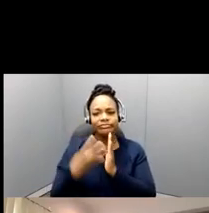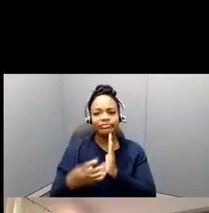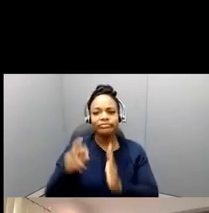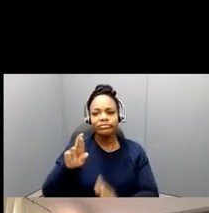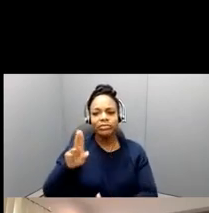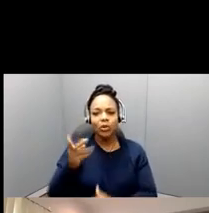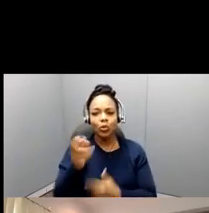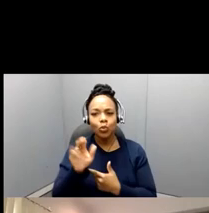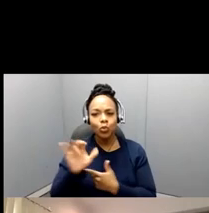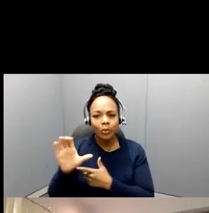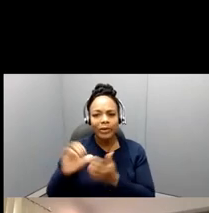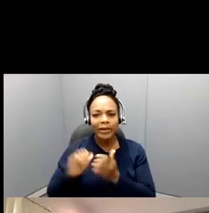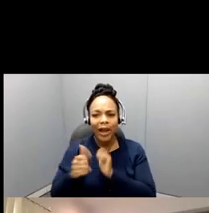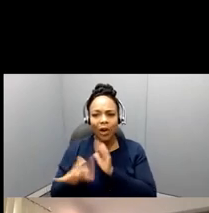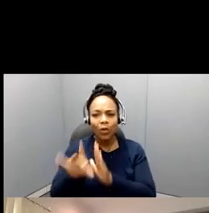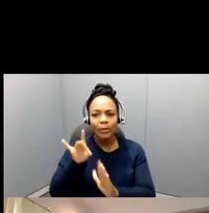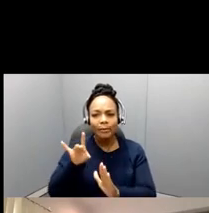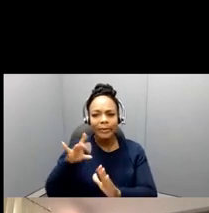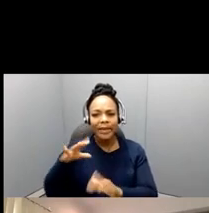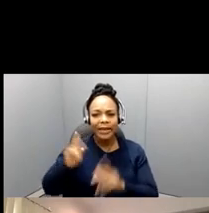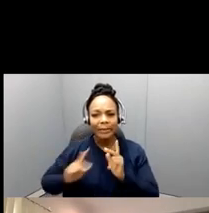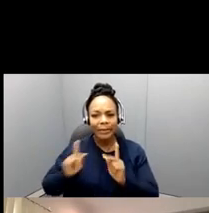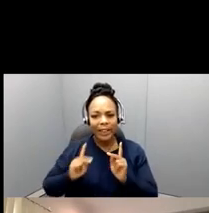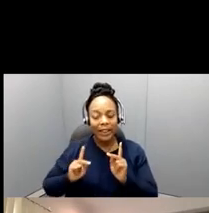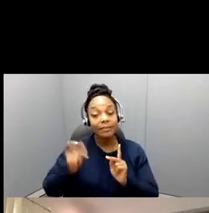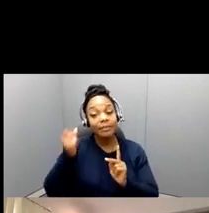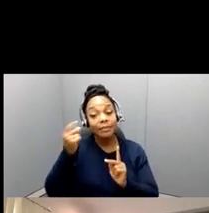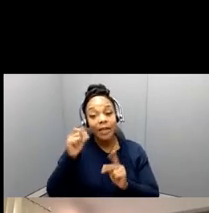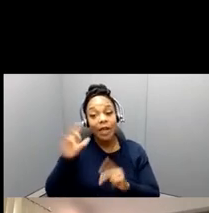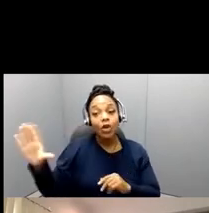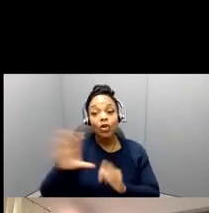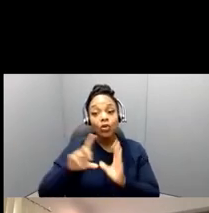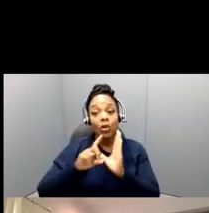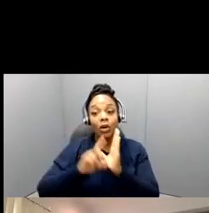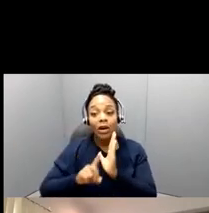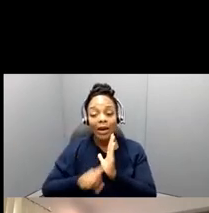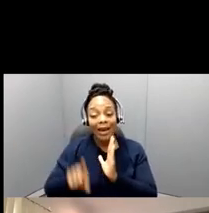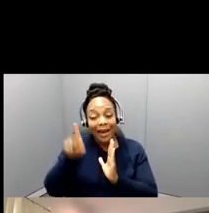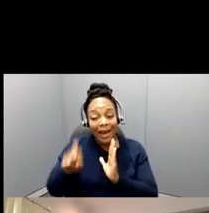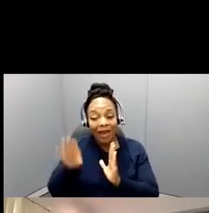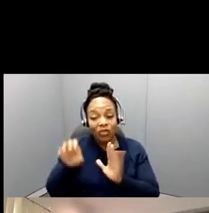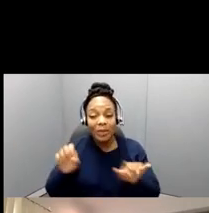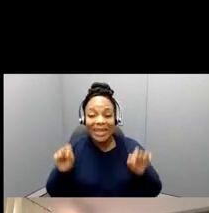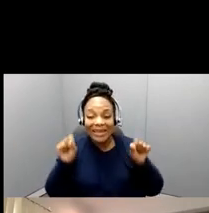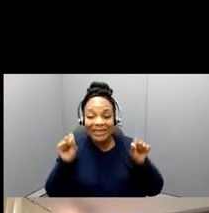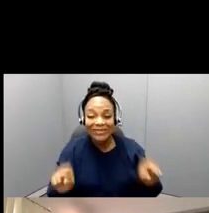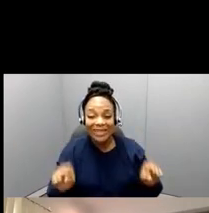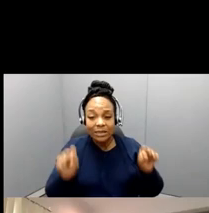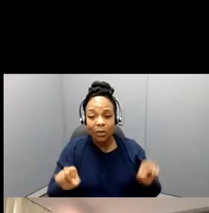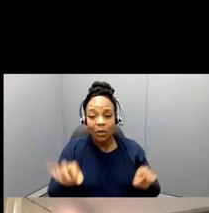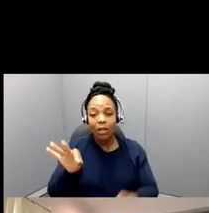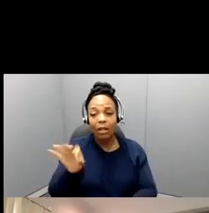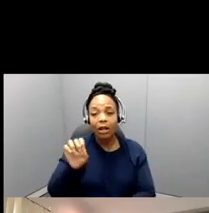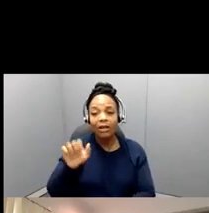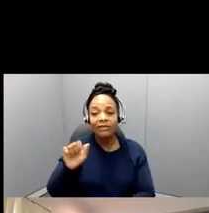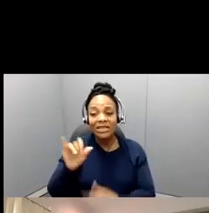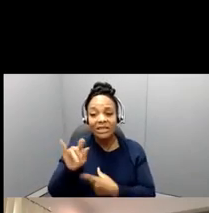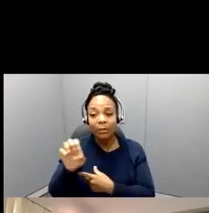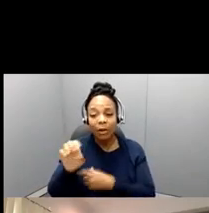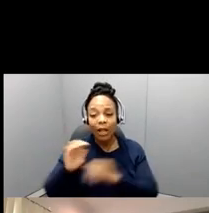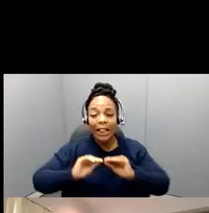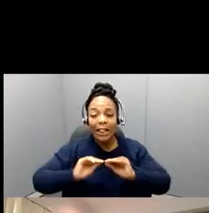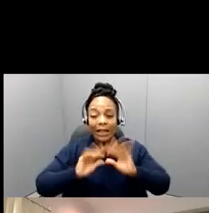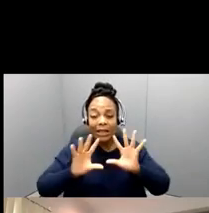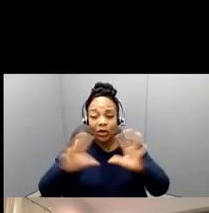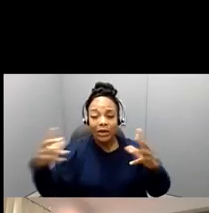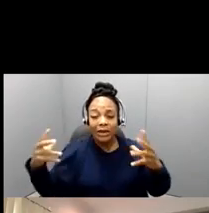that is quite feasible, and that it's clear, and, and clear, concise, and it's something that's going to